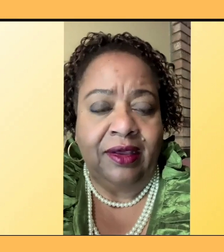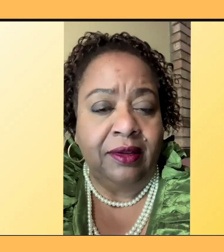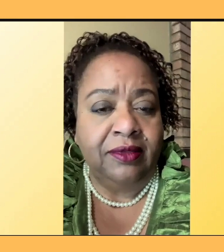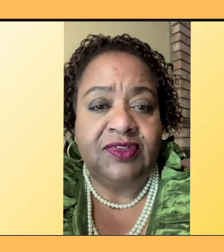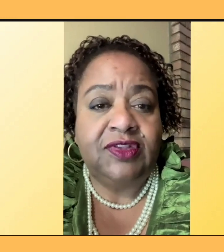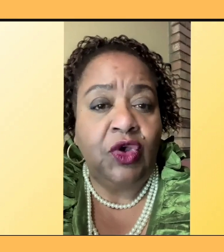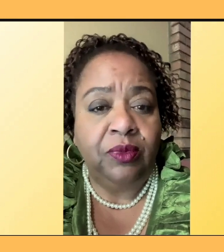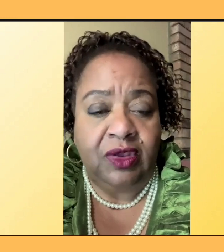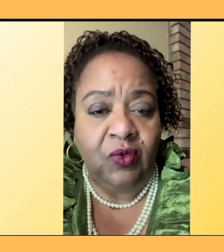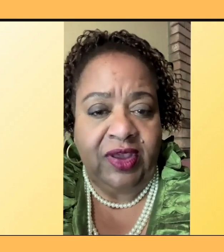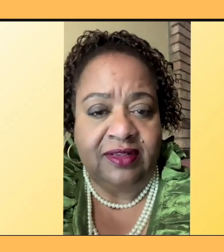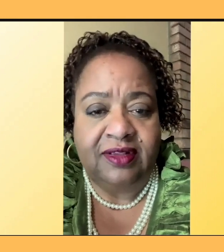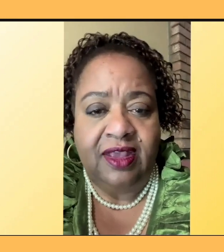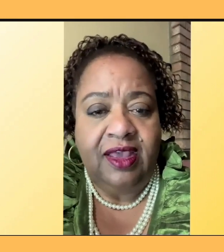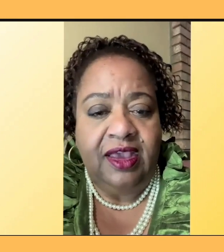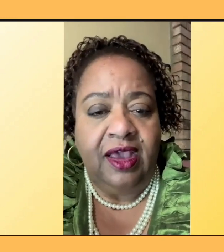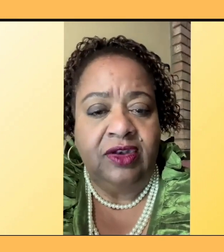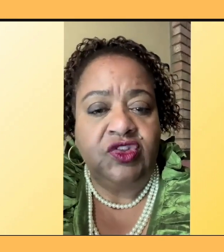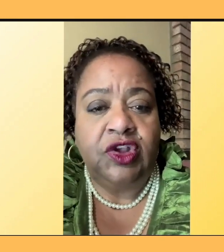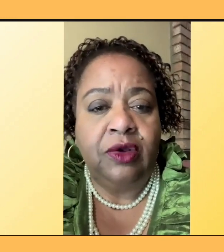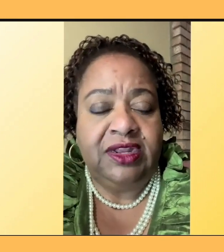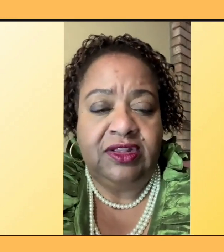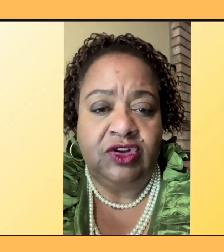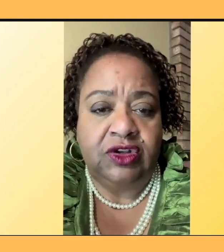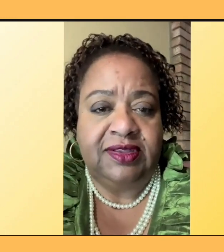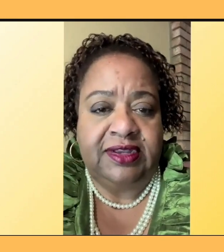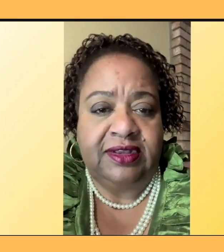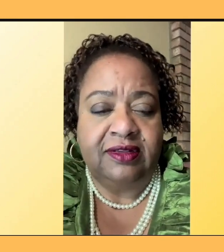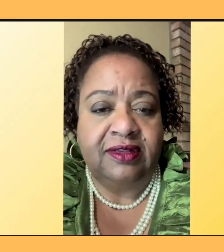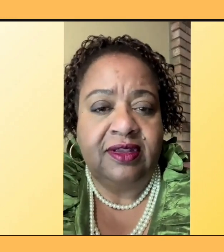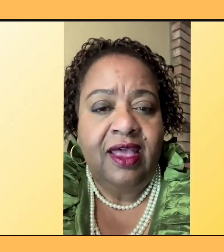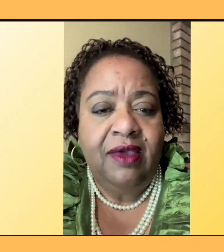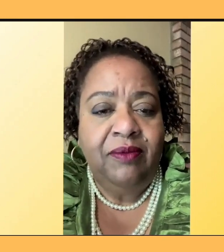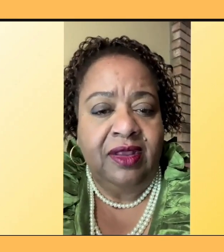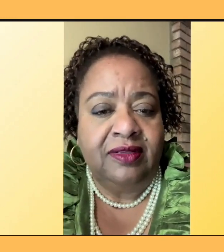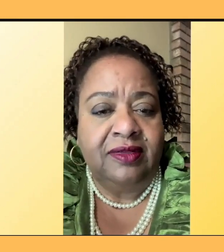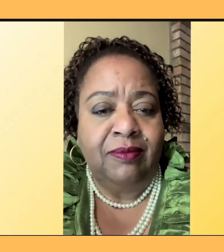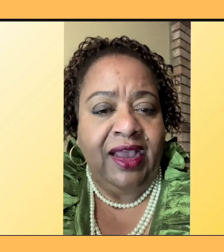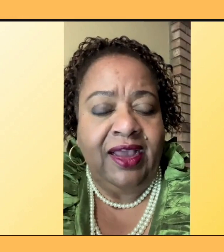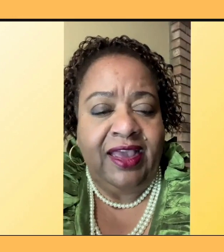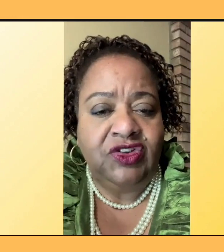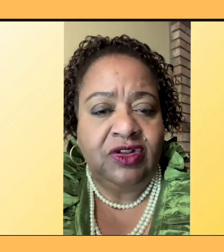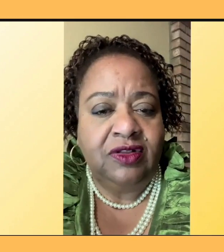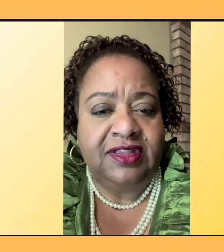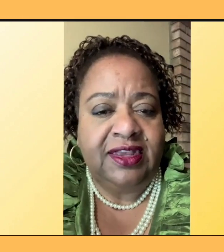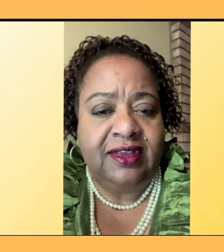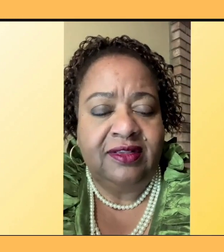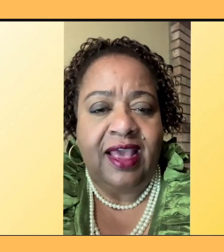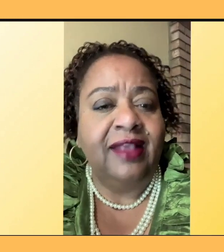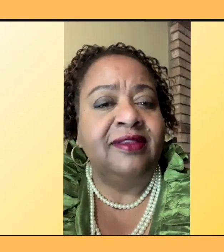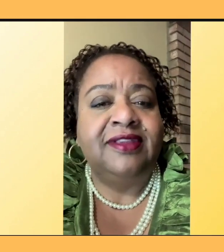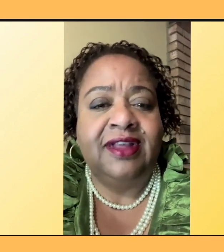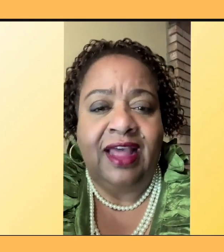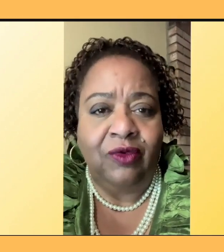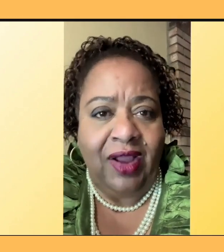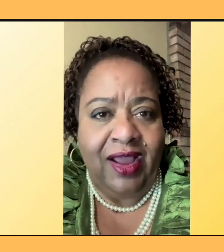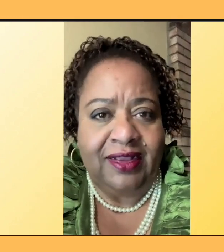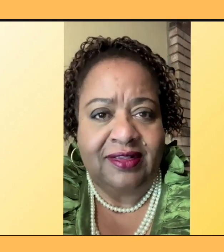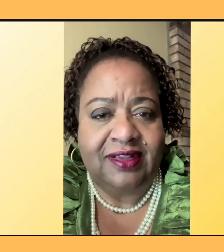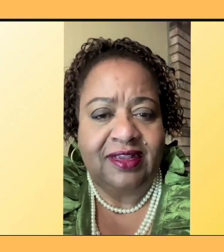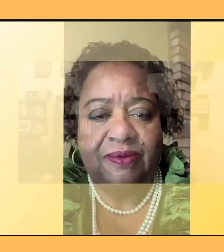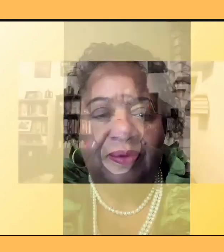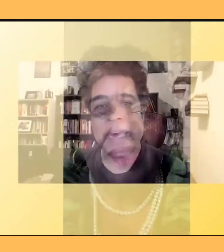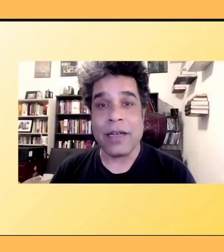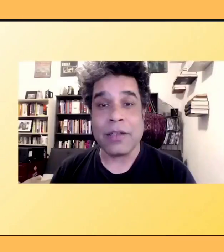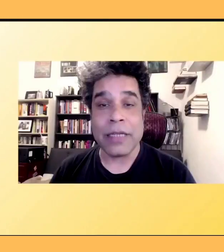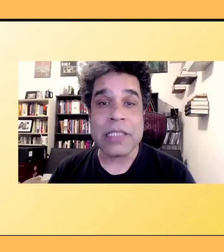under so many circumstances. But as Maya Angelou says, and still I rise. And let's keep the ball rolling.